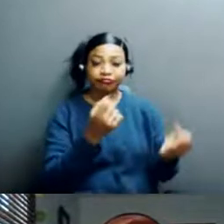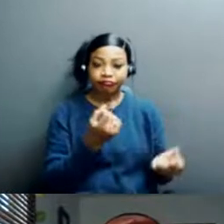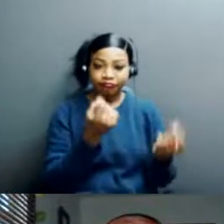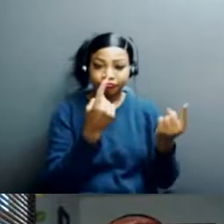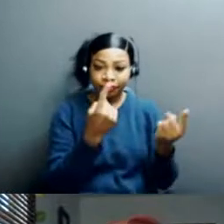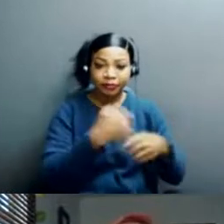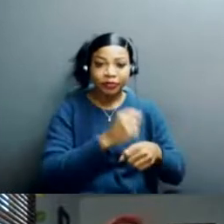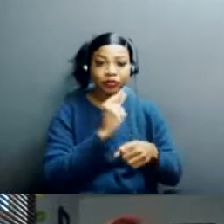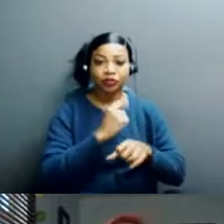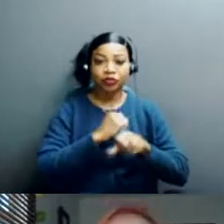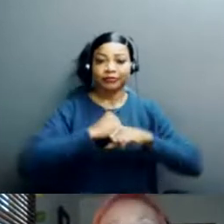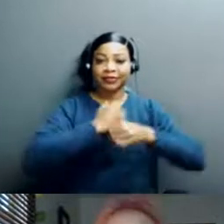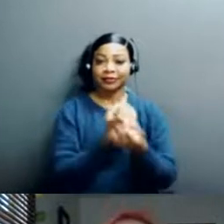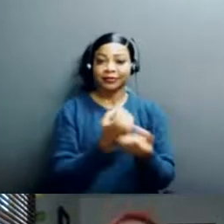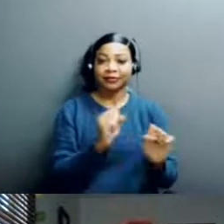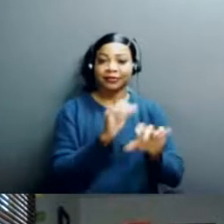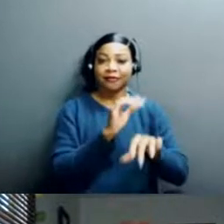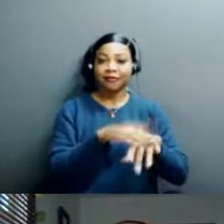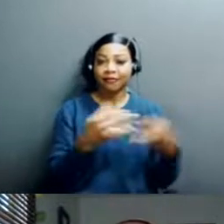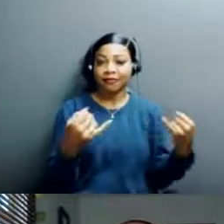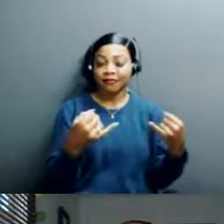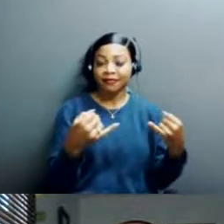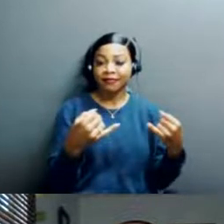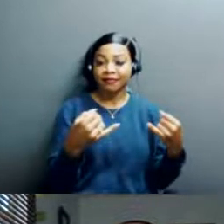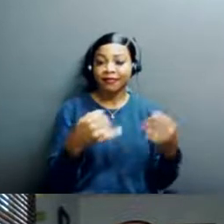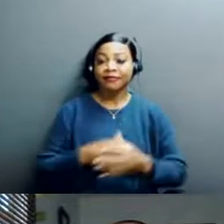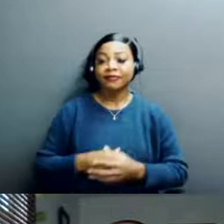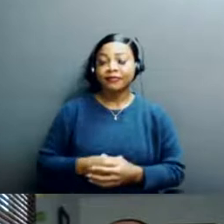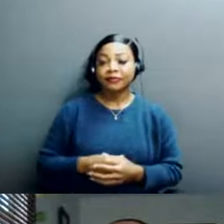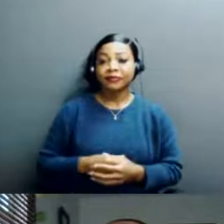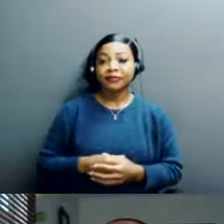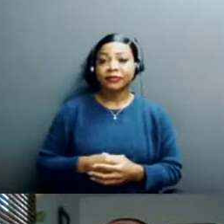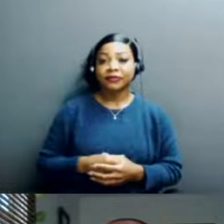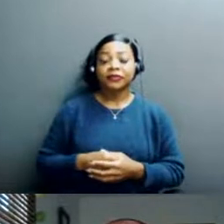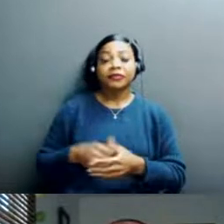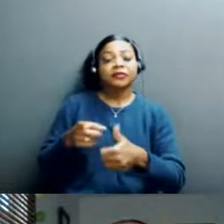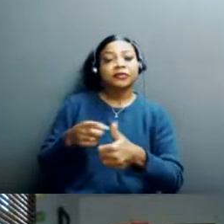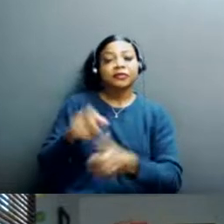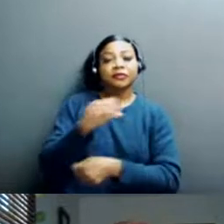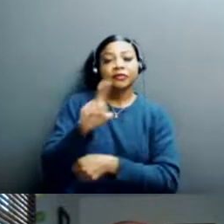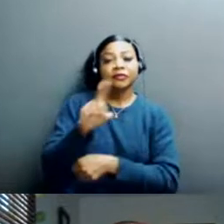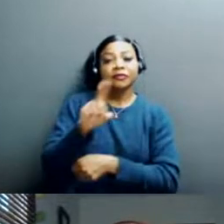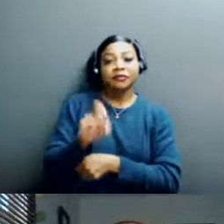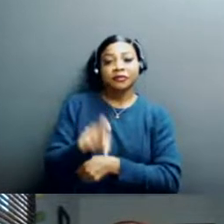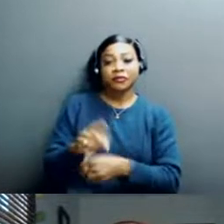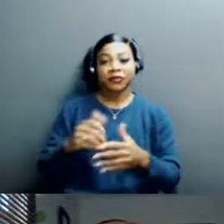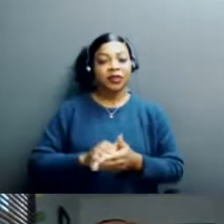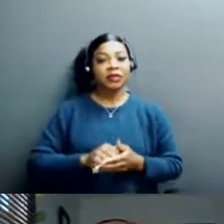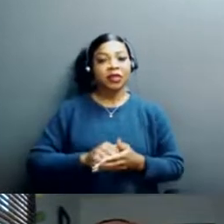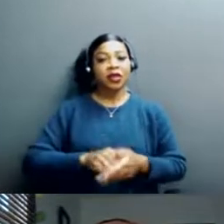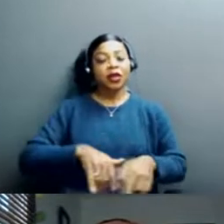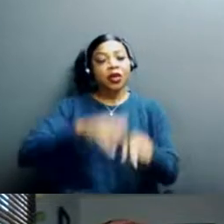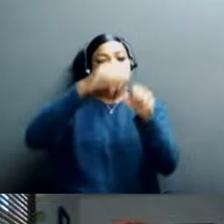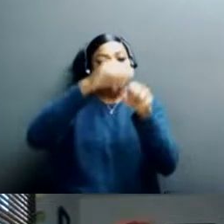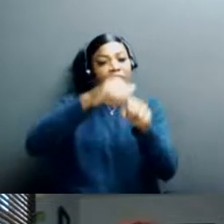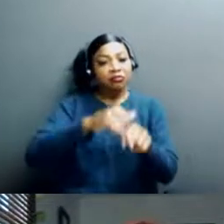security online. So before we get into the thick of thing, my first question is this, let's kind of define the terms, because we talk a lot